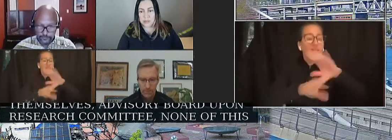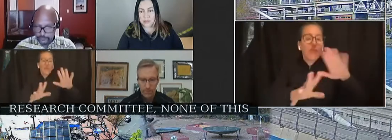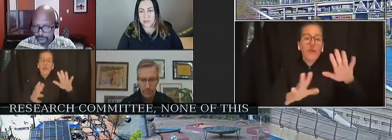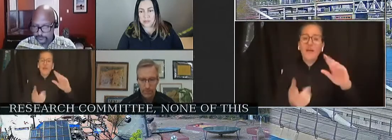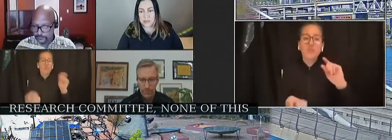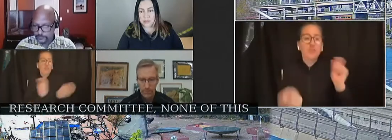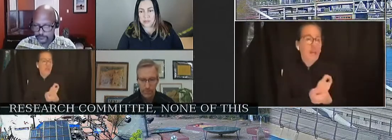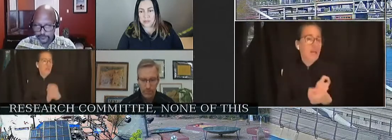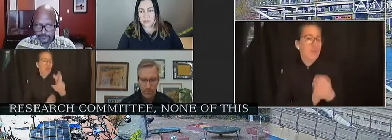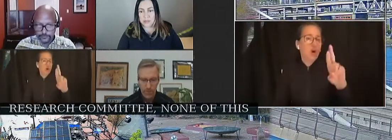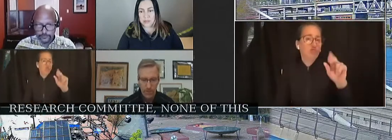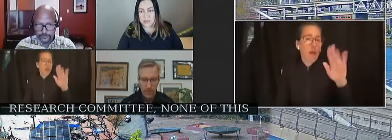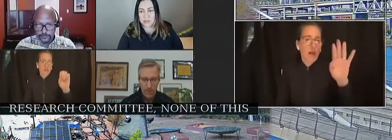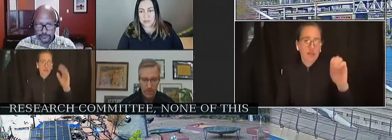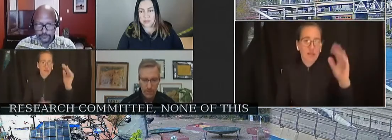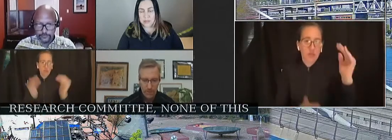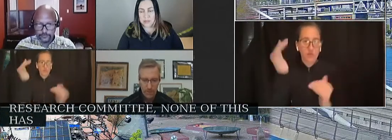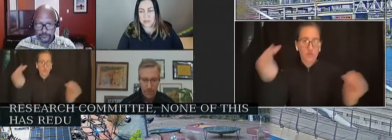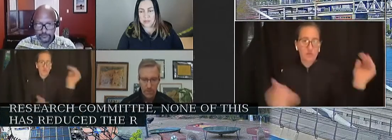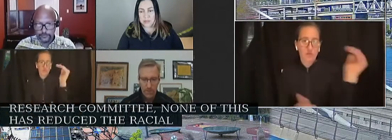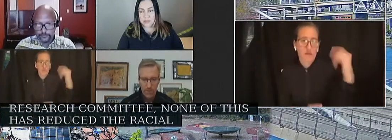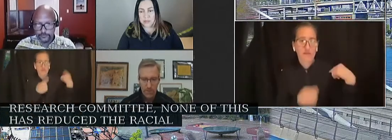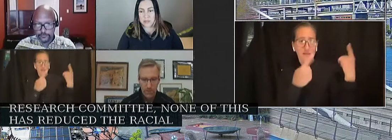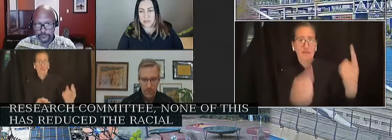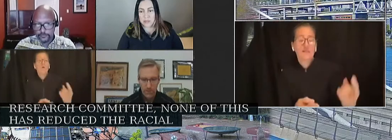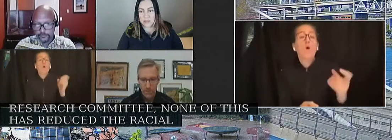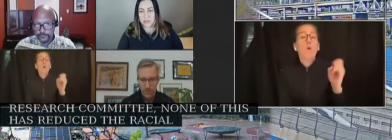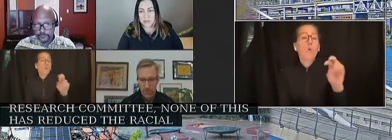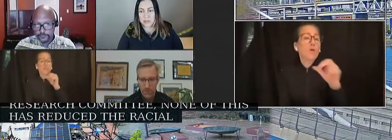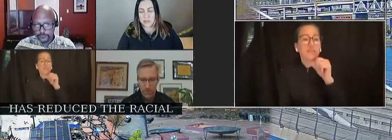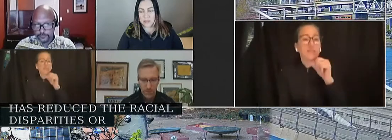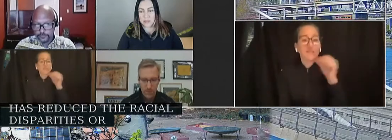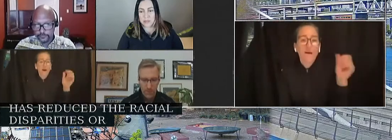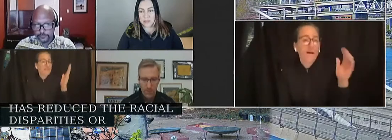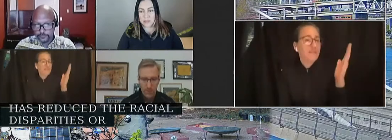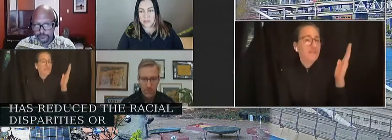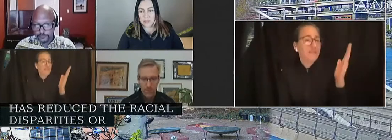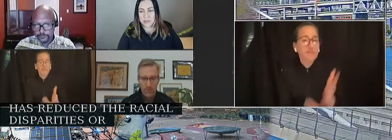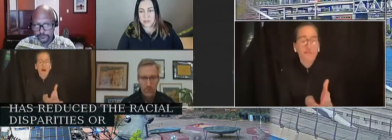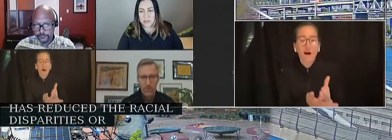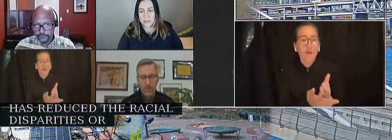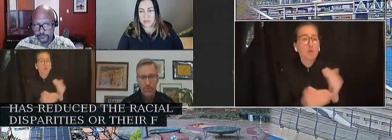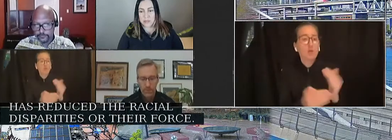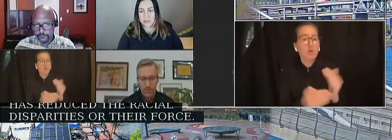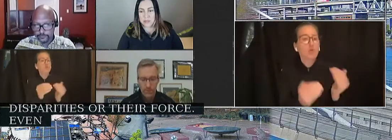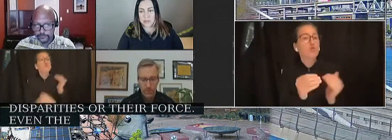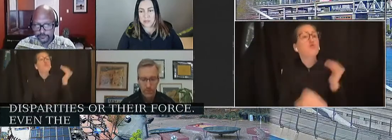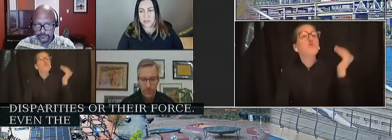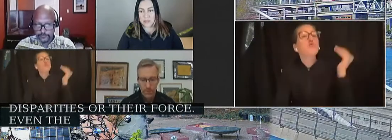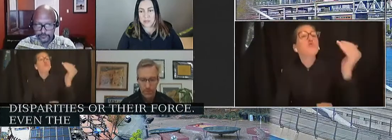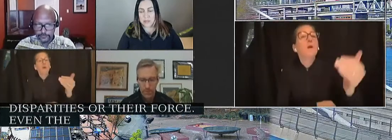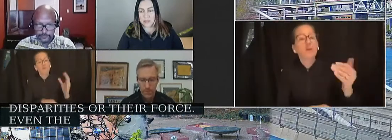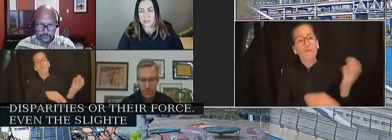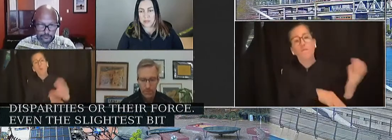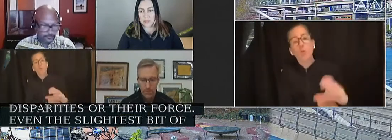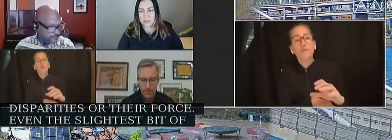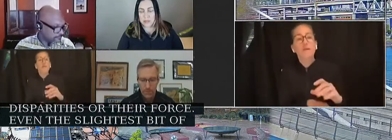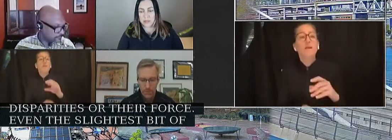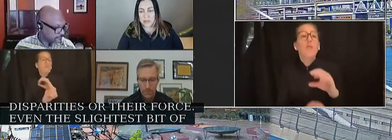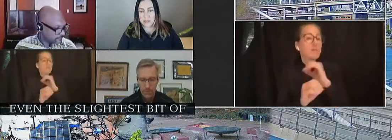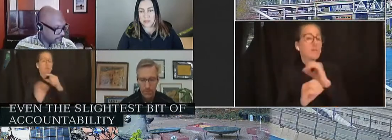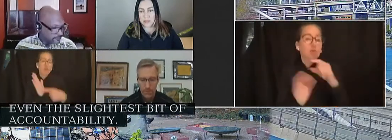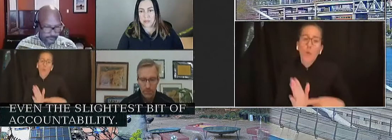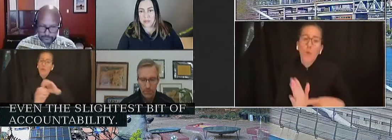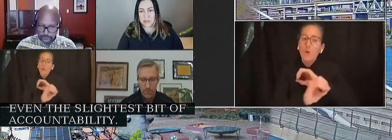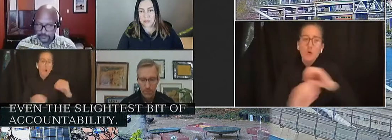their excessive force. A recent CRC case showed the extent to which they'll avoid even the slightest bit of accountability. Management is so